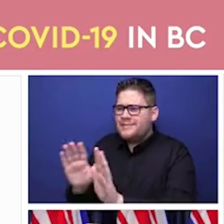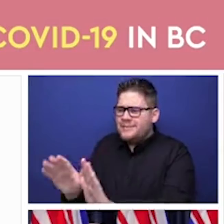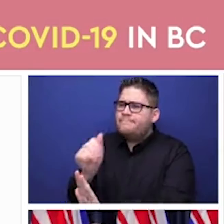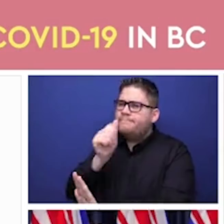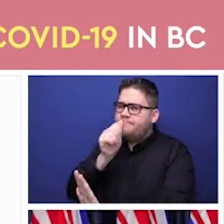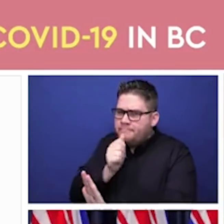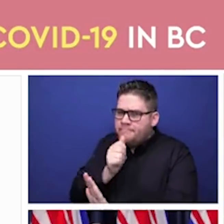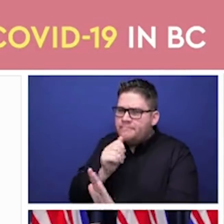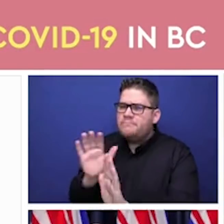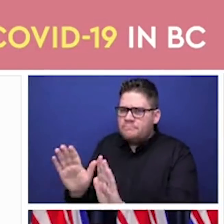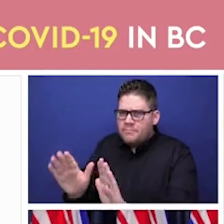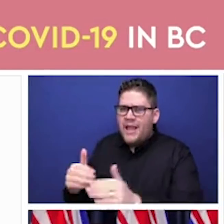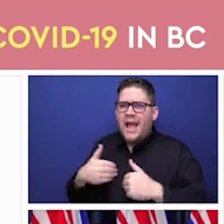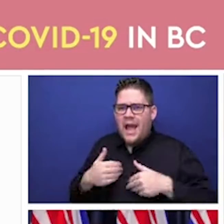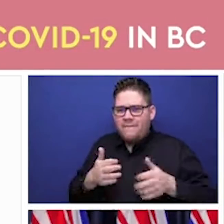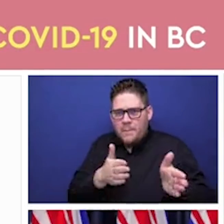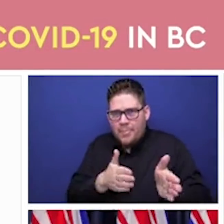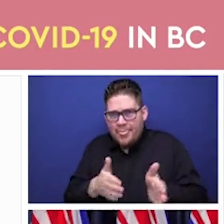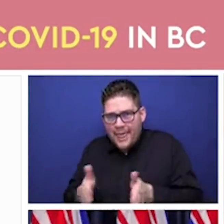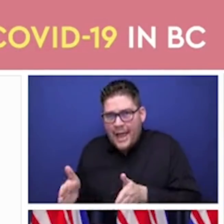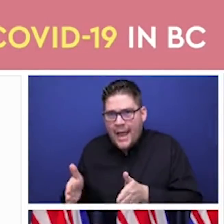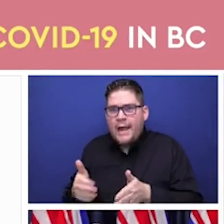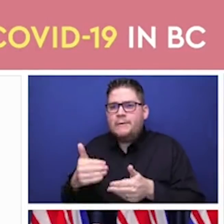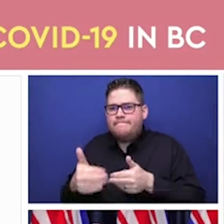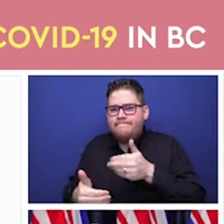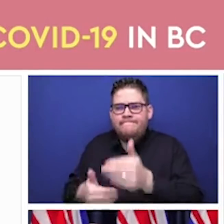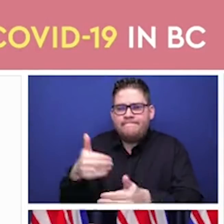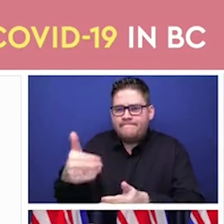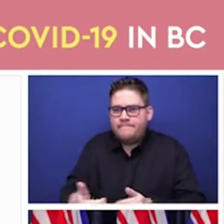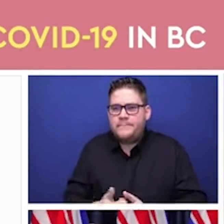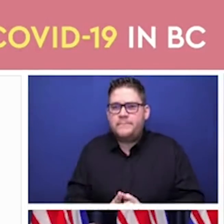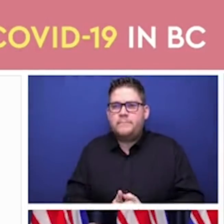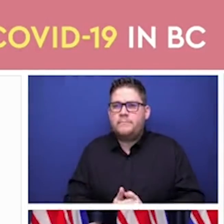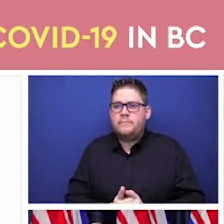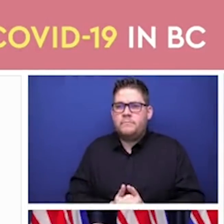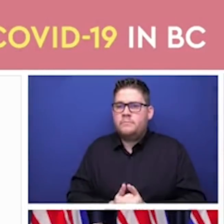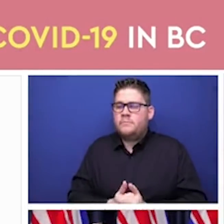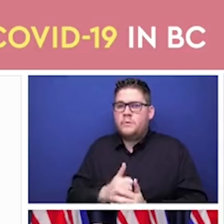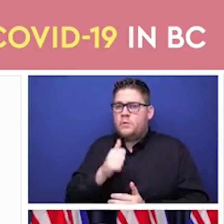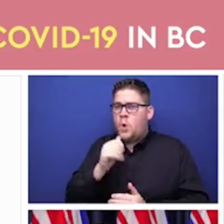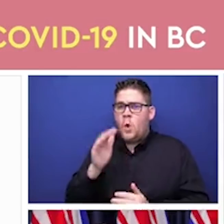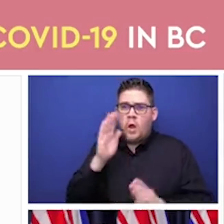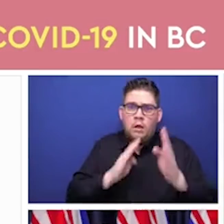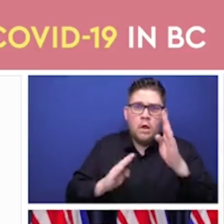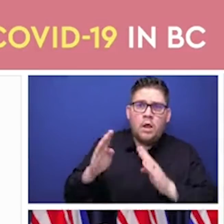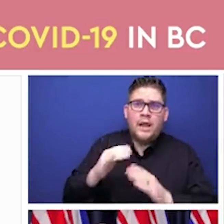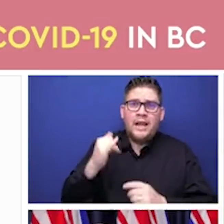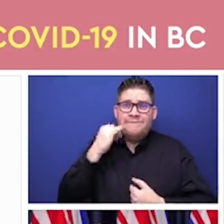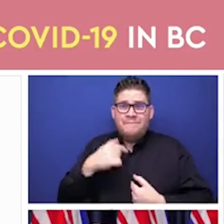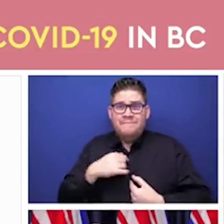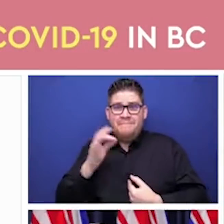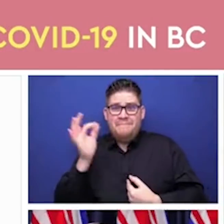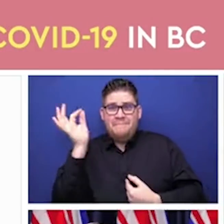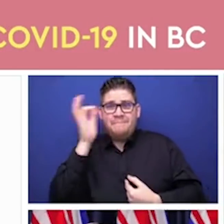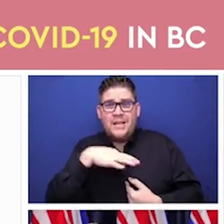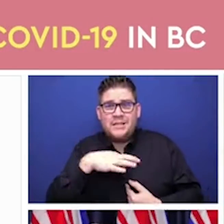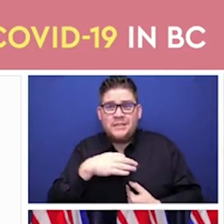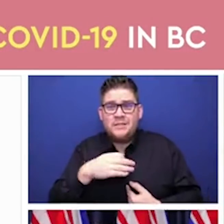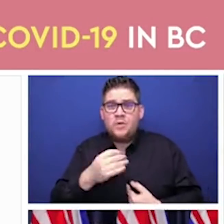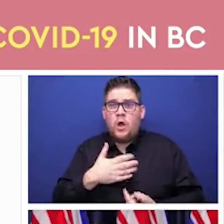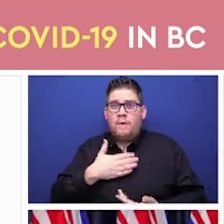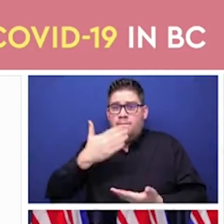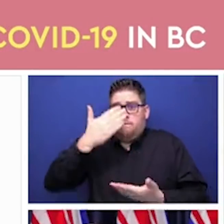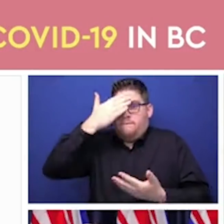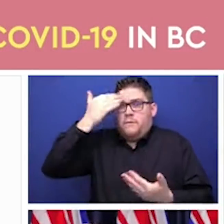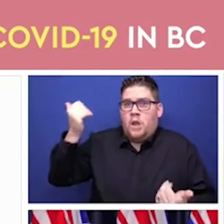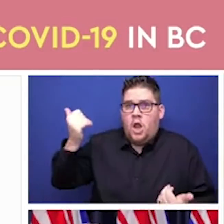Once they are eligible, they can call any time after that. And we want everyone to understand that they don't have to rush to be the first caller. They